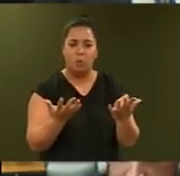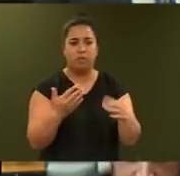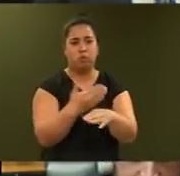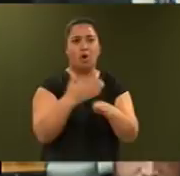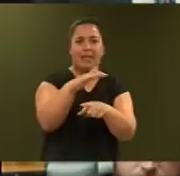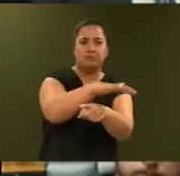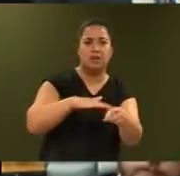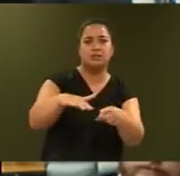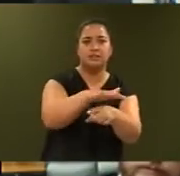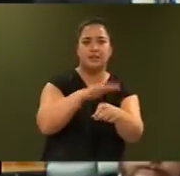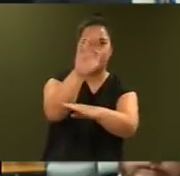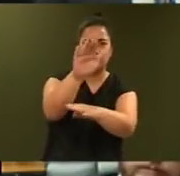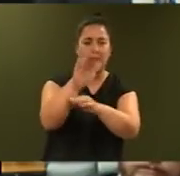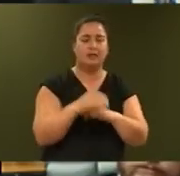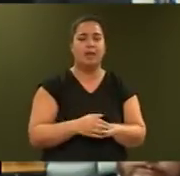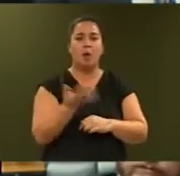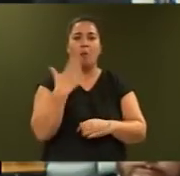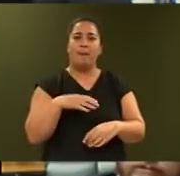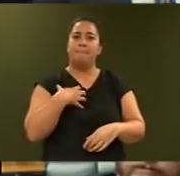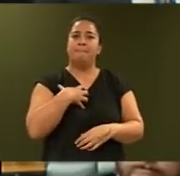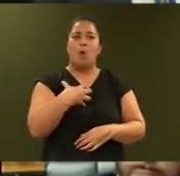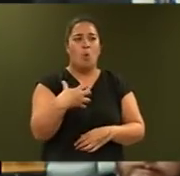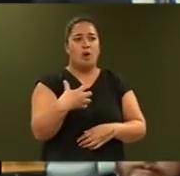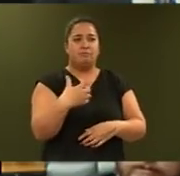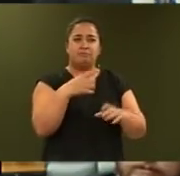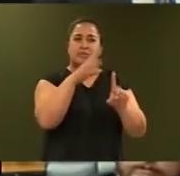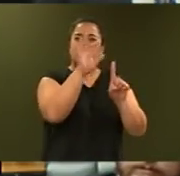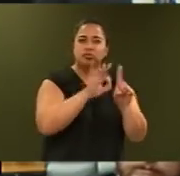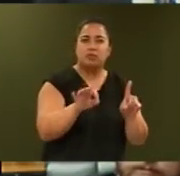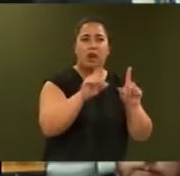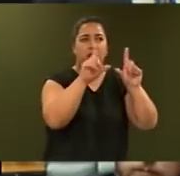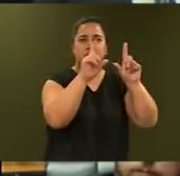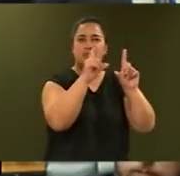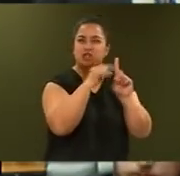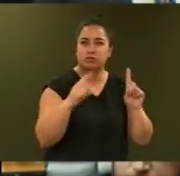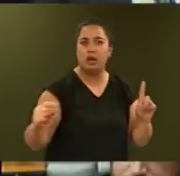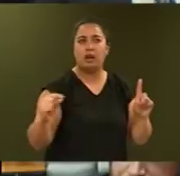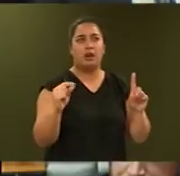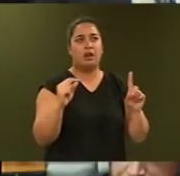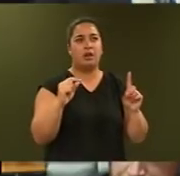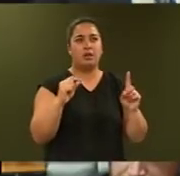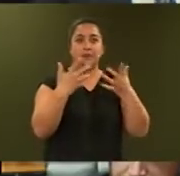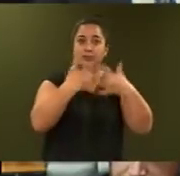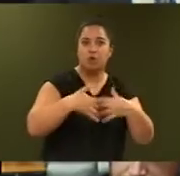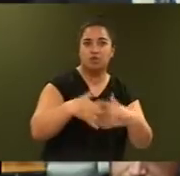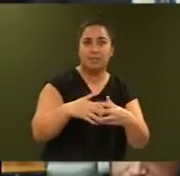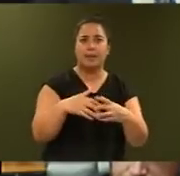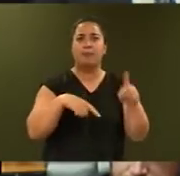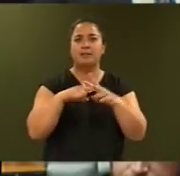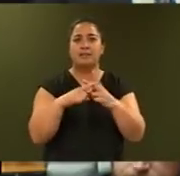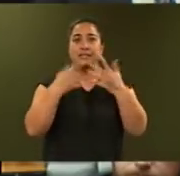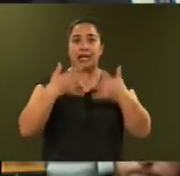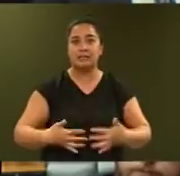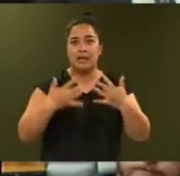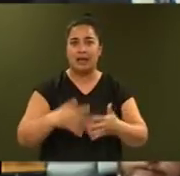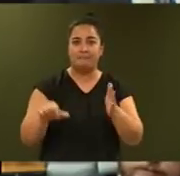A range of digital and data initiatives are funded in this Budget, including New Zealand's first Chief Technology Officer, and crucial investment